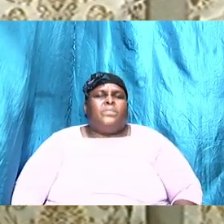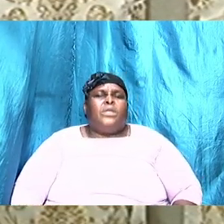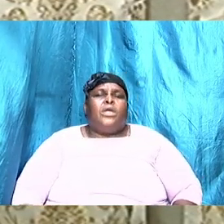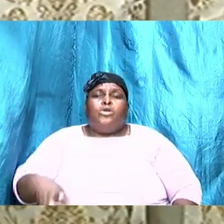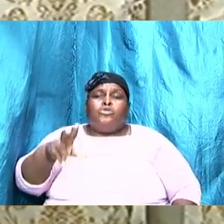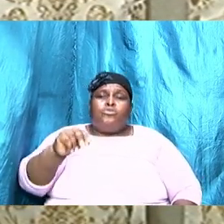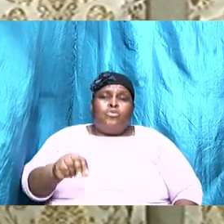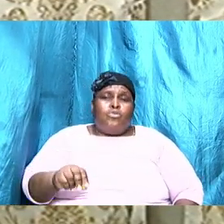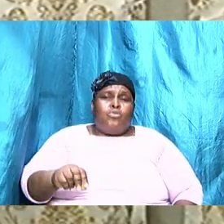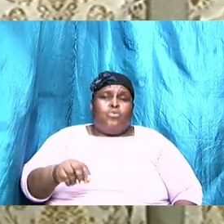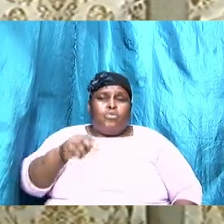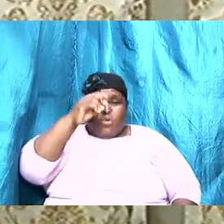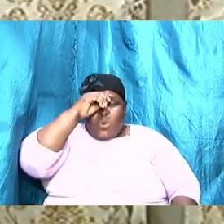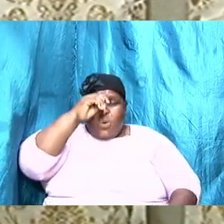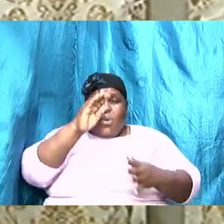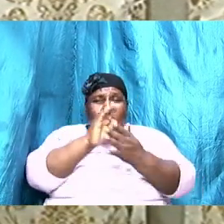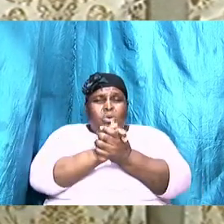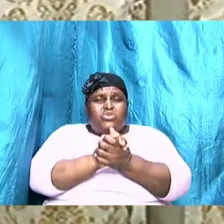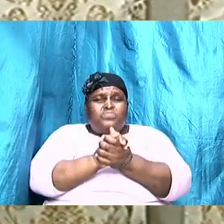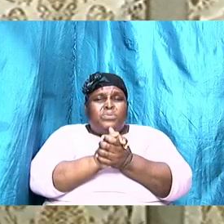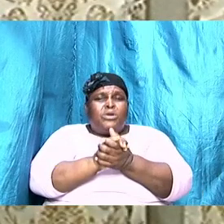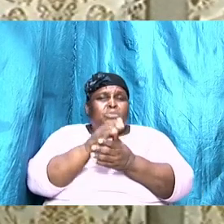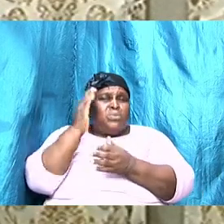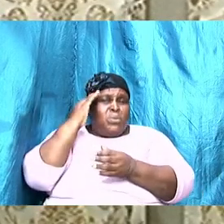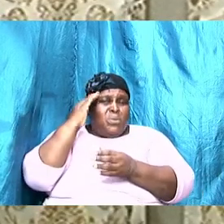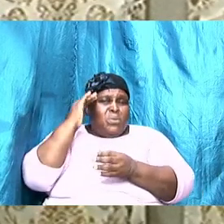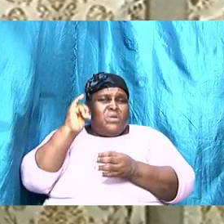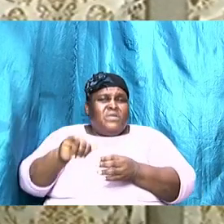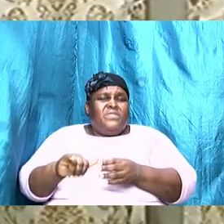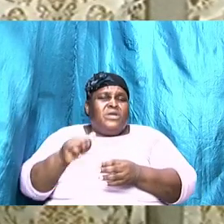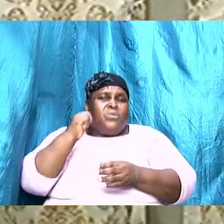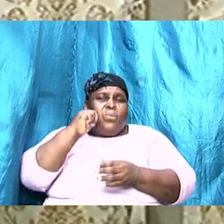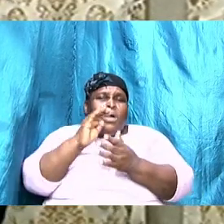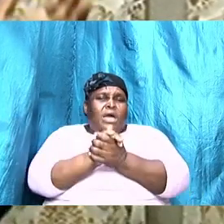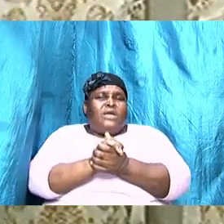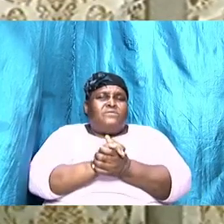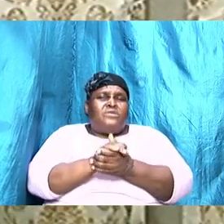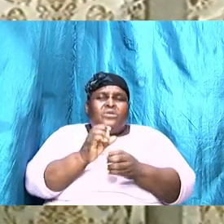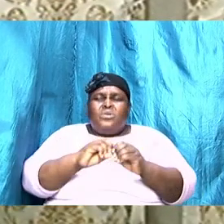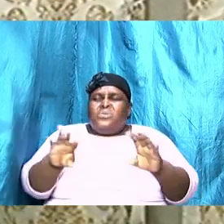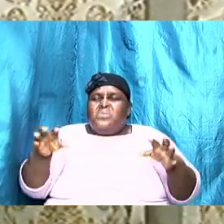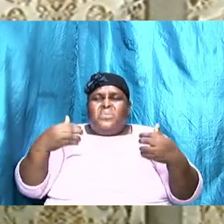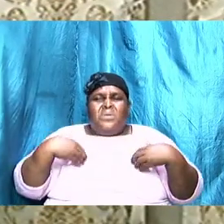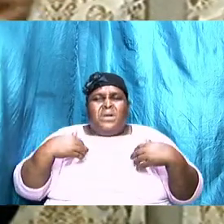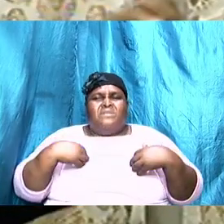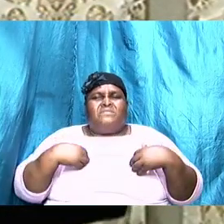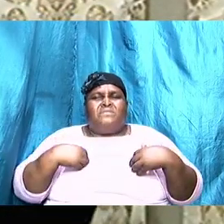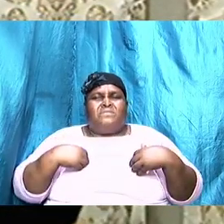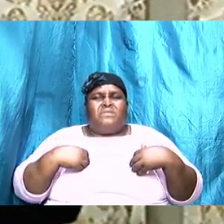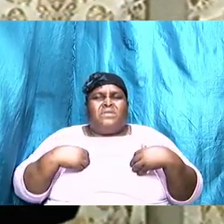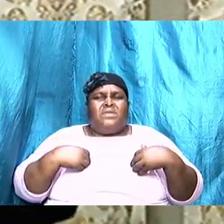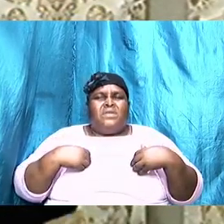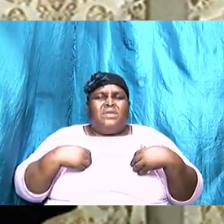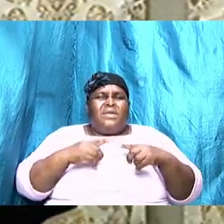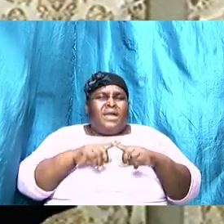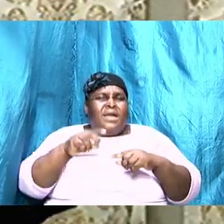no husband should know that their wives don't have it and I just cannot see how we can live apart